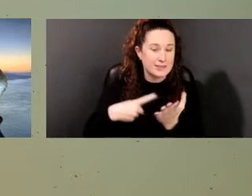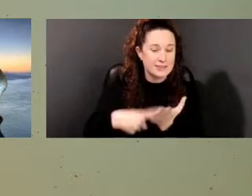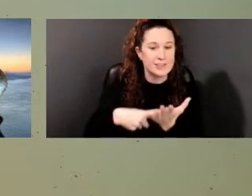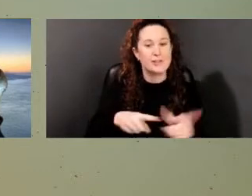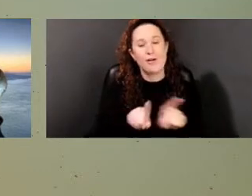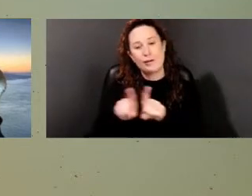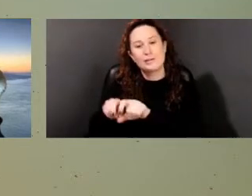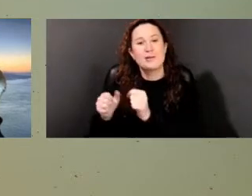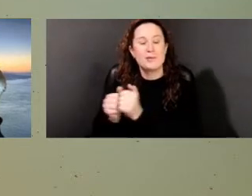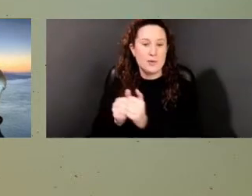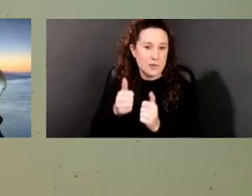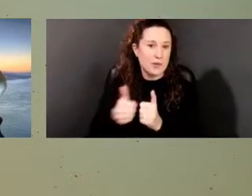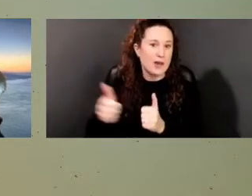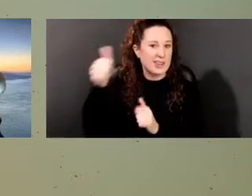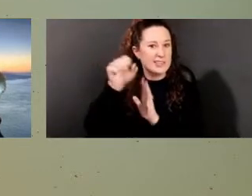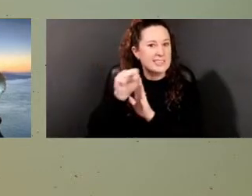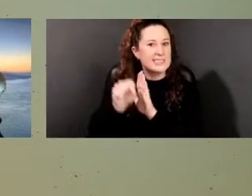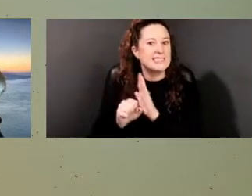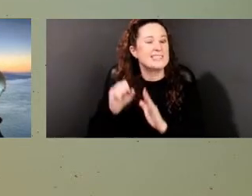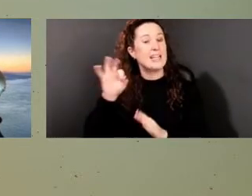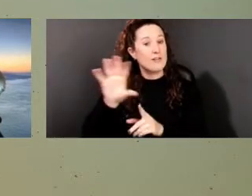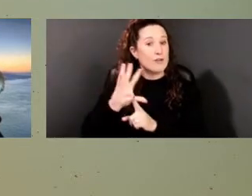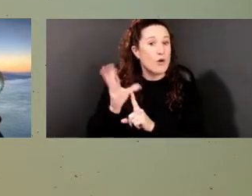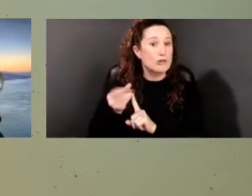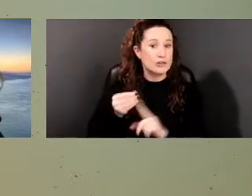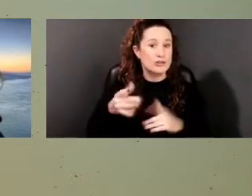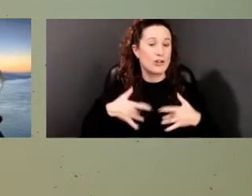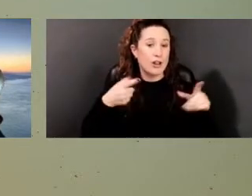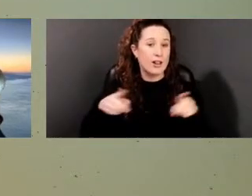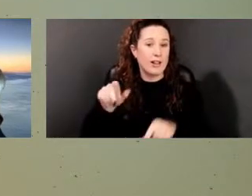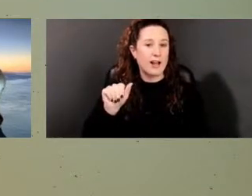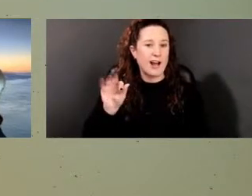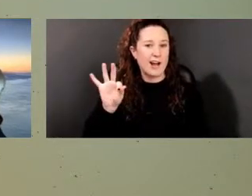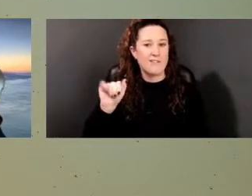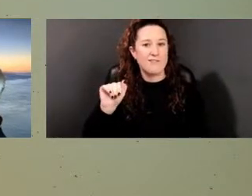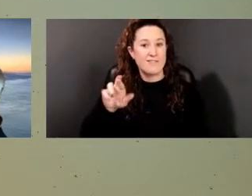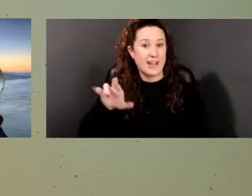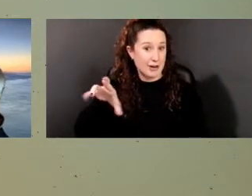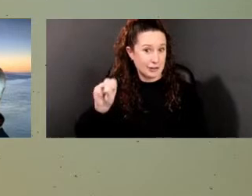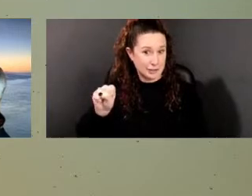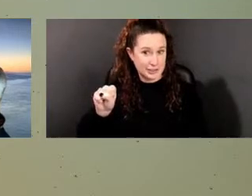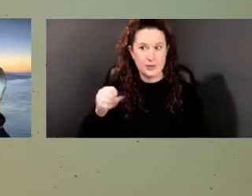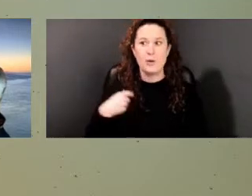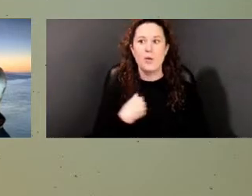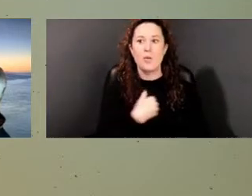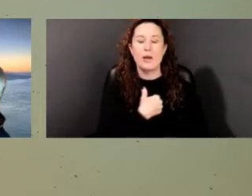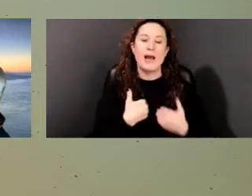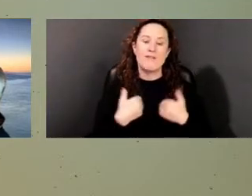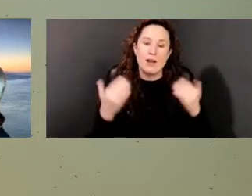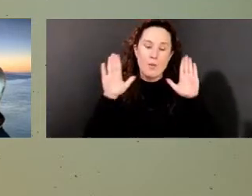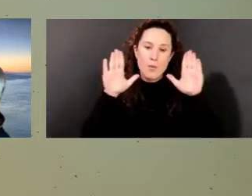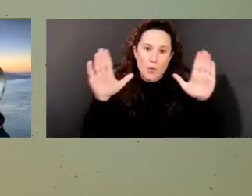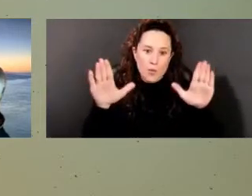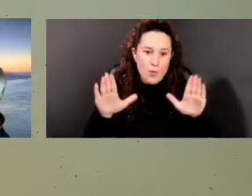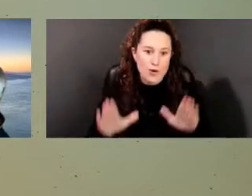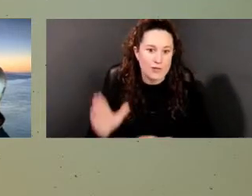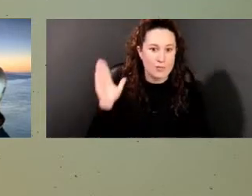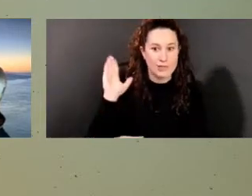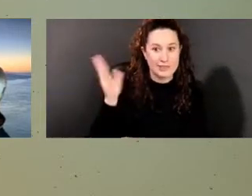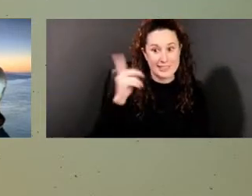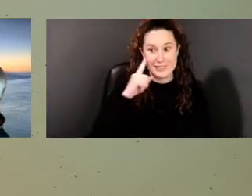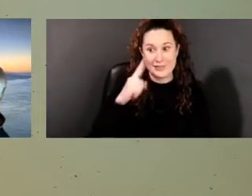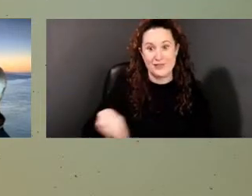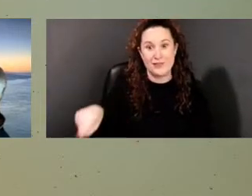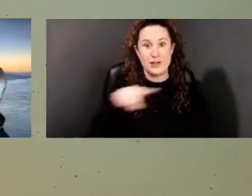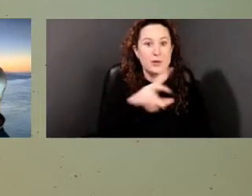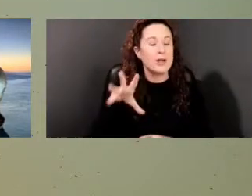Division of Cultural Affairs. We've got a couple of great presentations for you, an amazing discovery recently on the